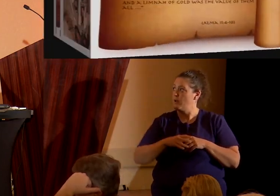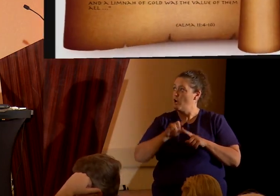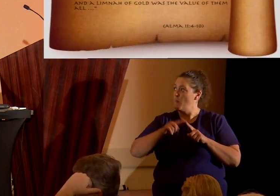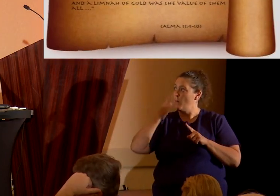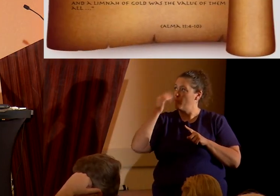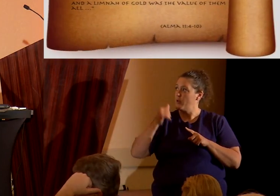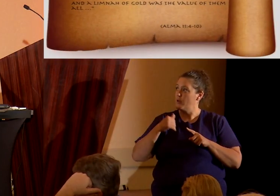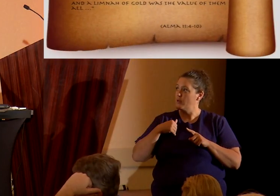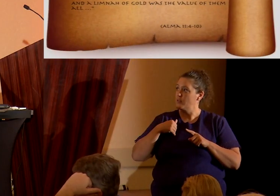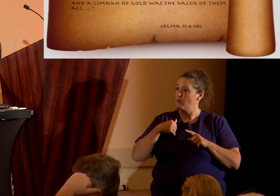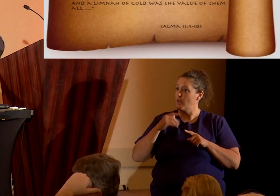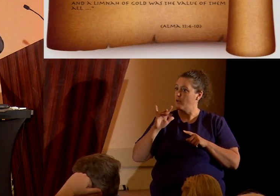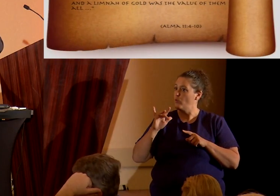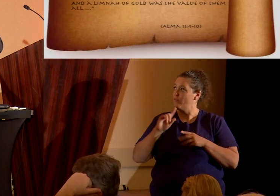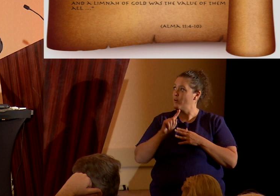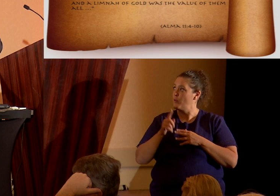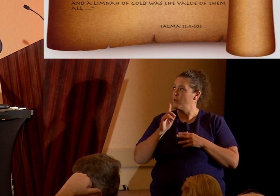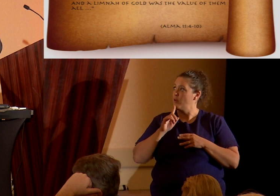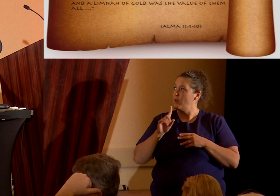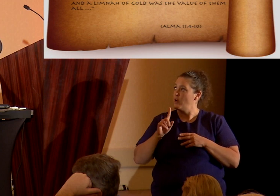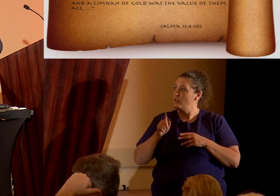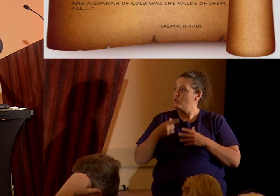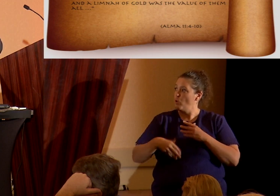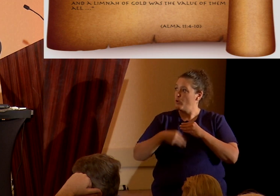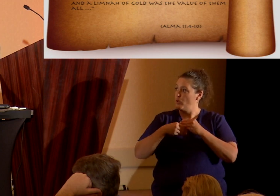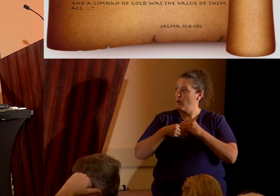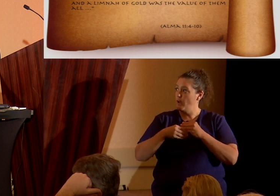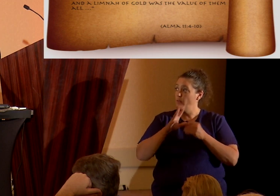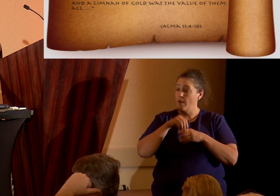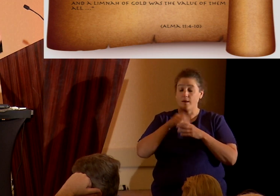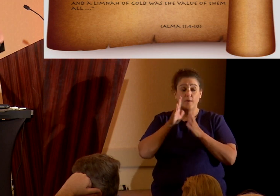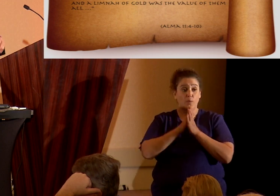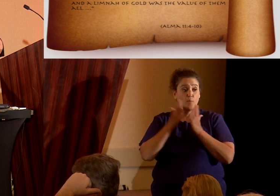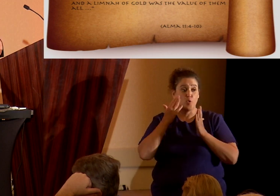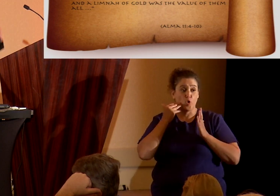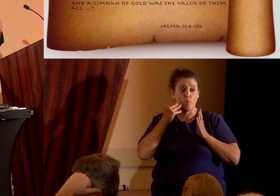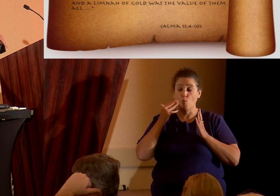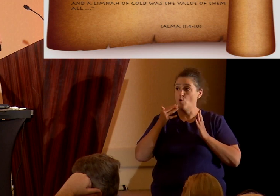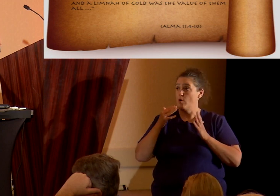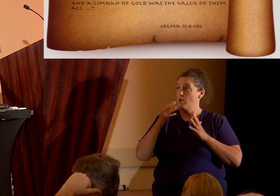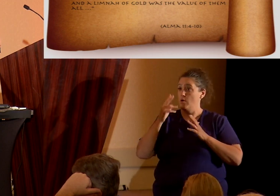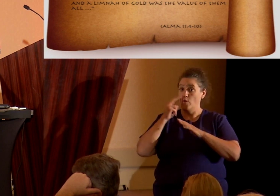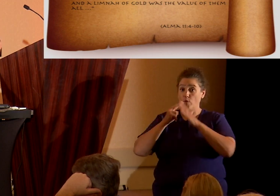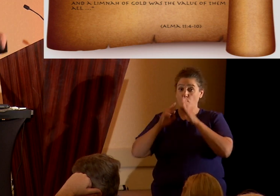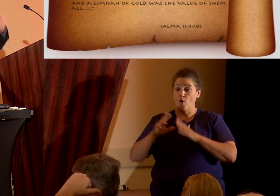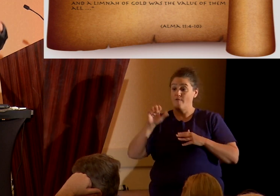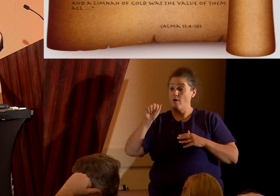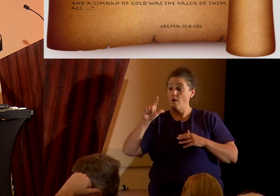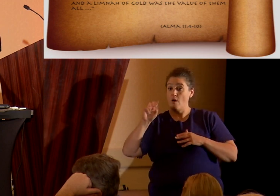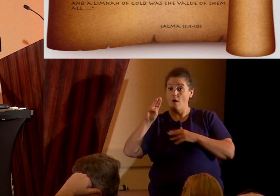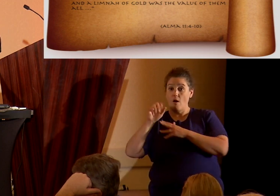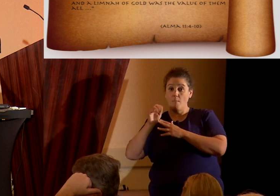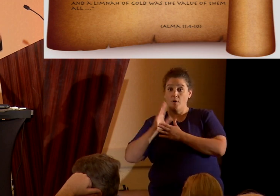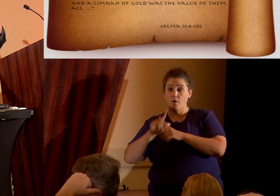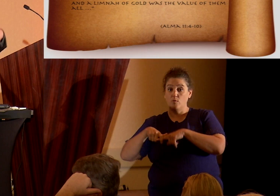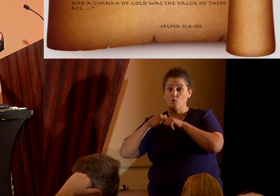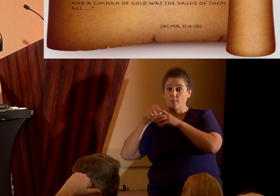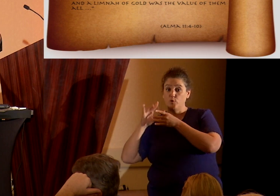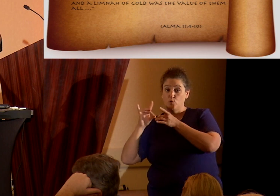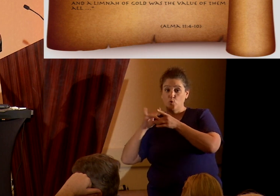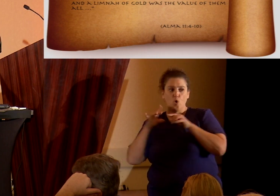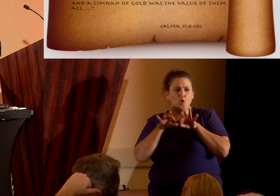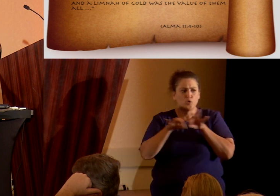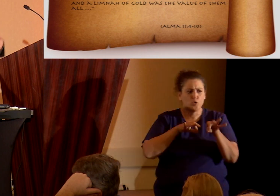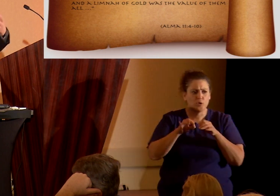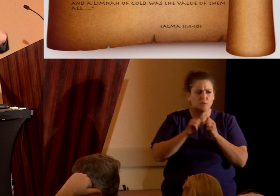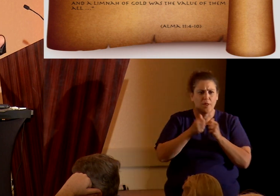minutes, I'm just going to skim through all this. I'll just mention that in the Book of Mormon, the prophet Alma interrupts his story to explain to his readers how their own